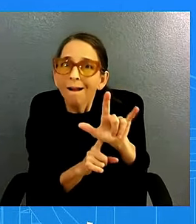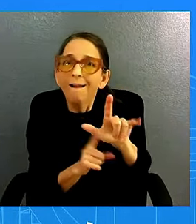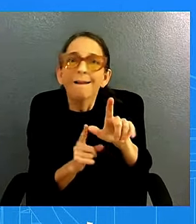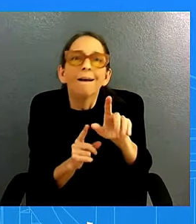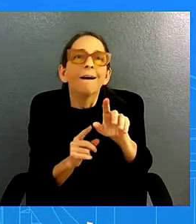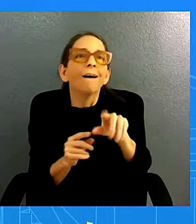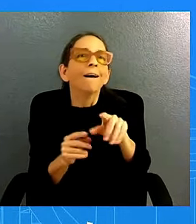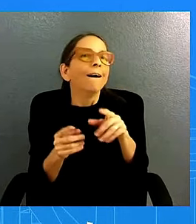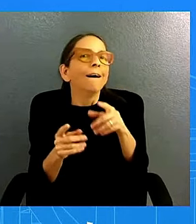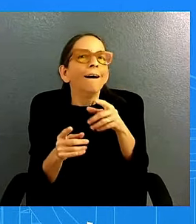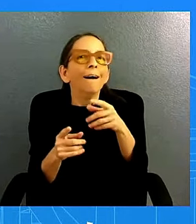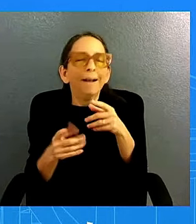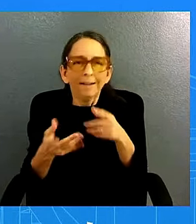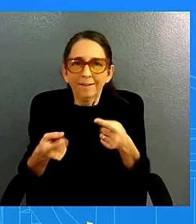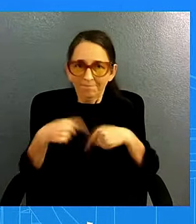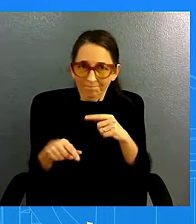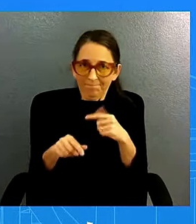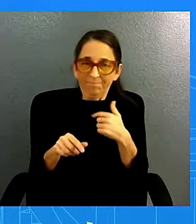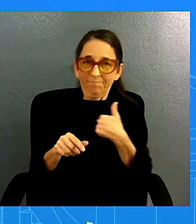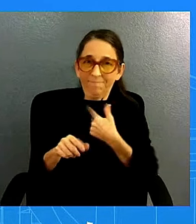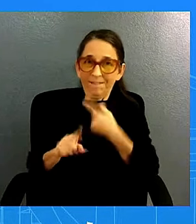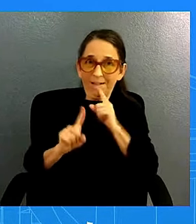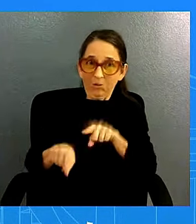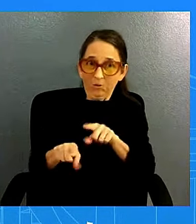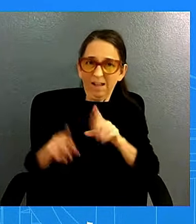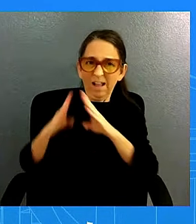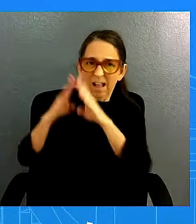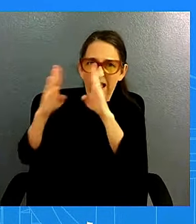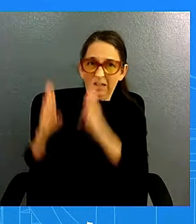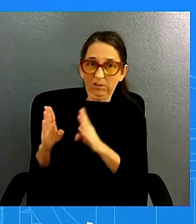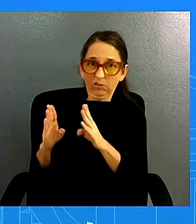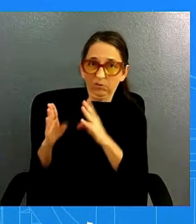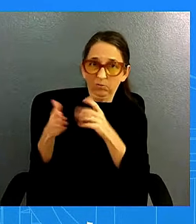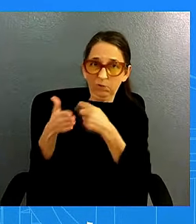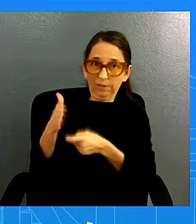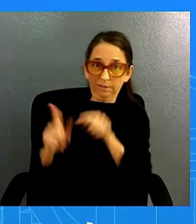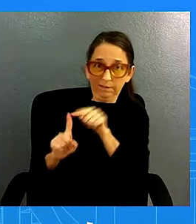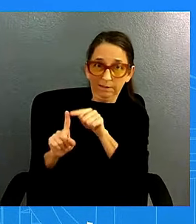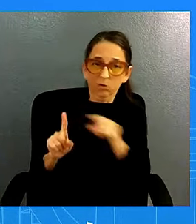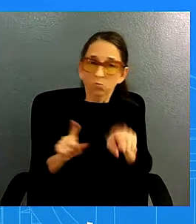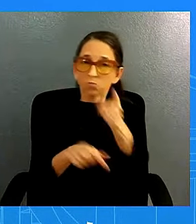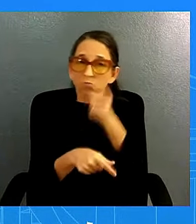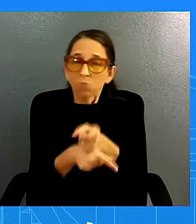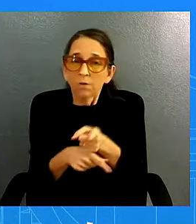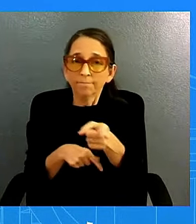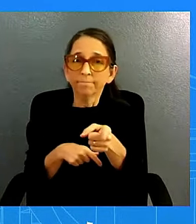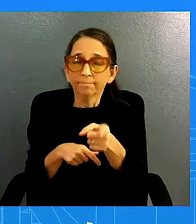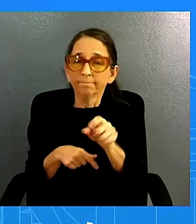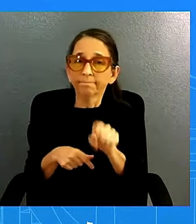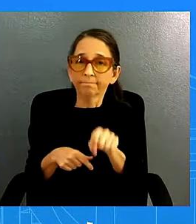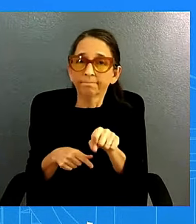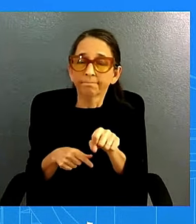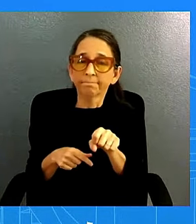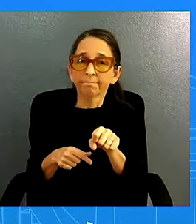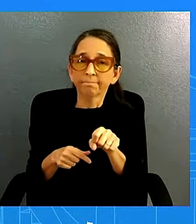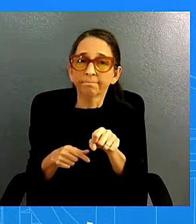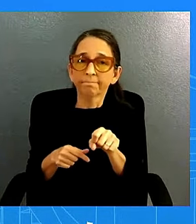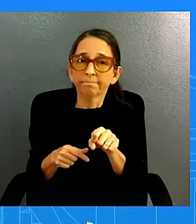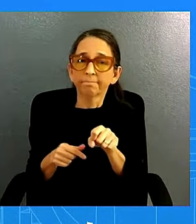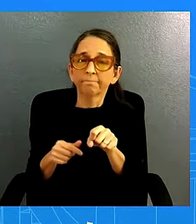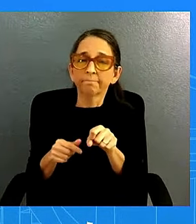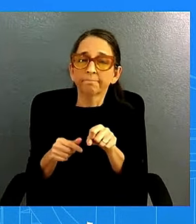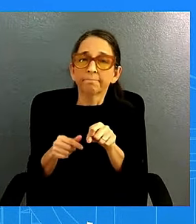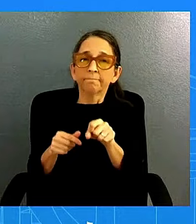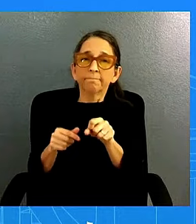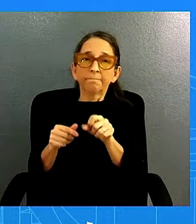uh you're very uh you're very much correct that um the uh uh cpi um